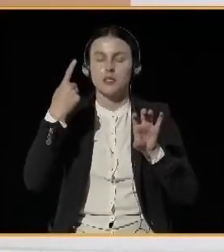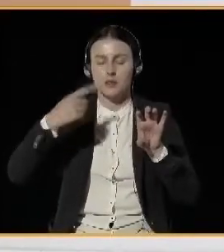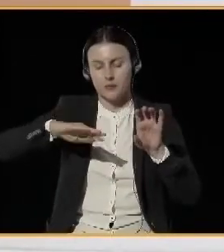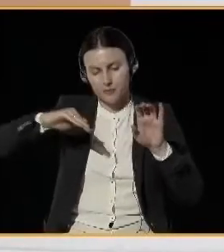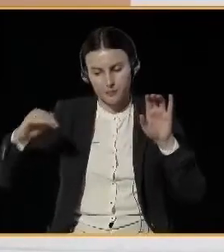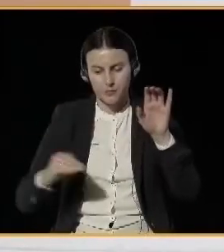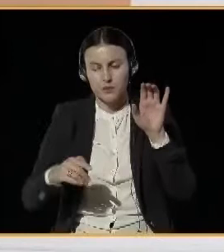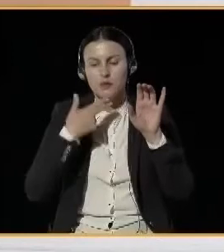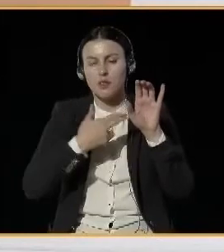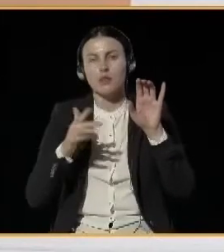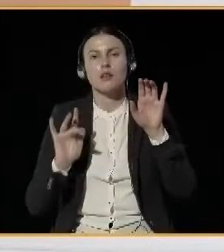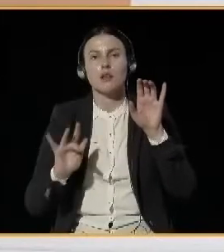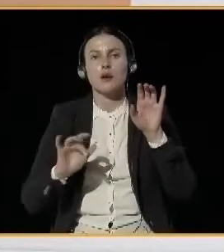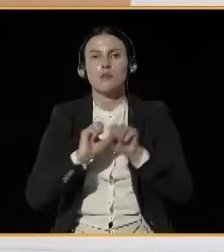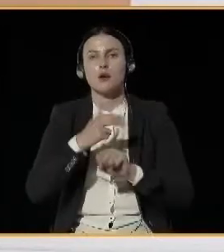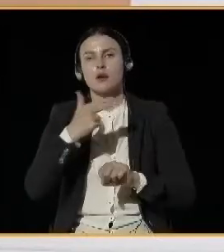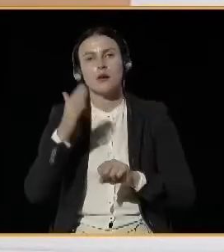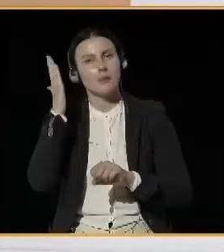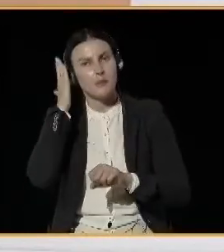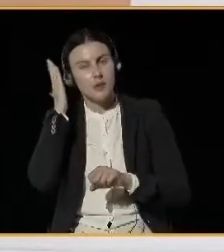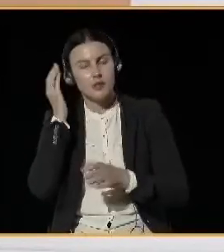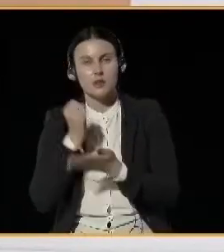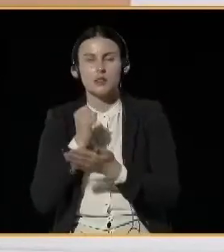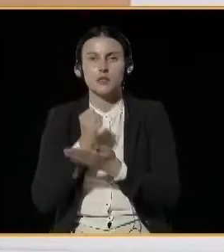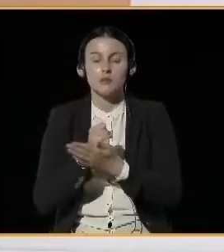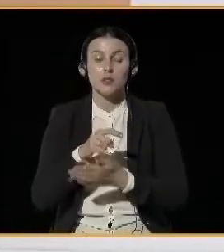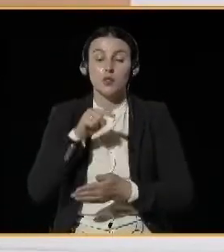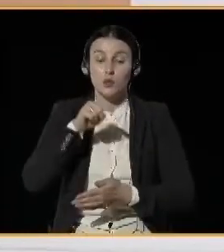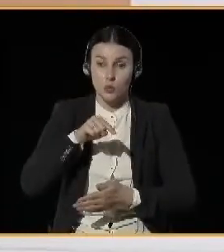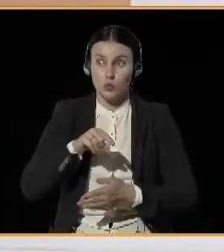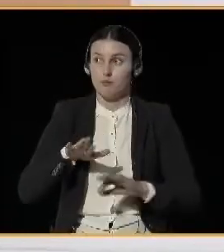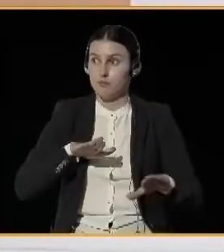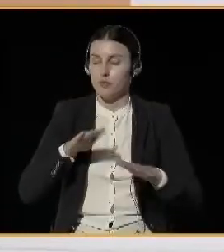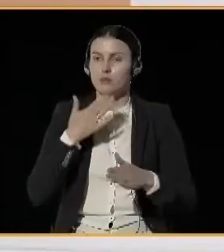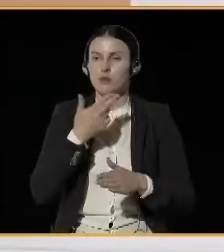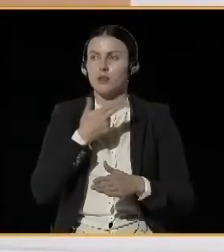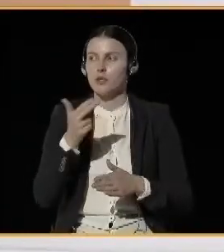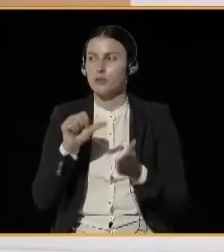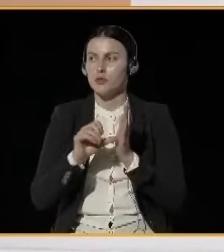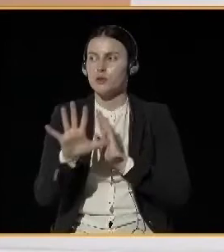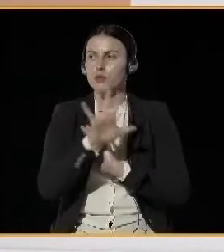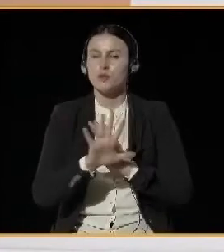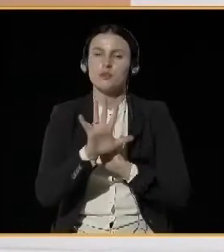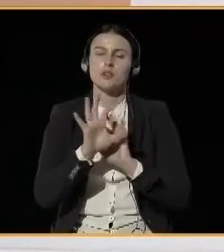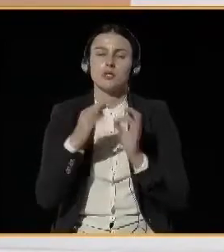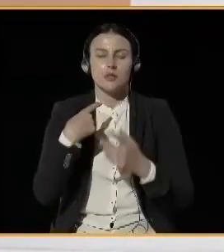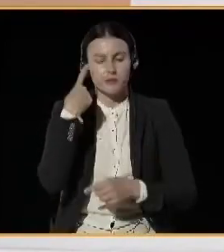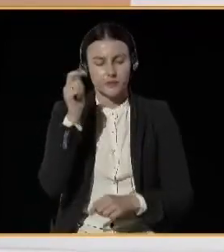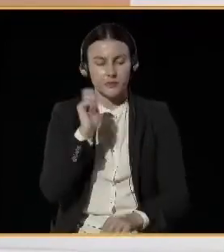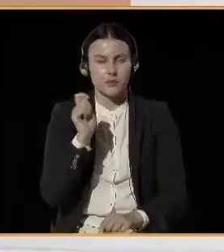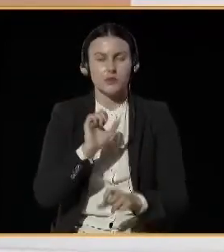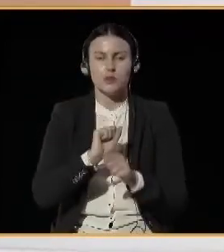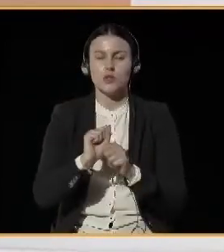environment. Before that I will remind you that the diversity for Polish-Norwegian cooperation in the field of creating modern